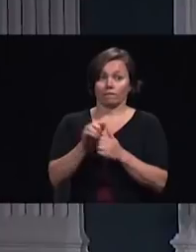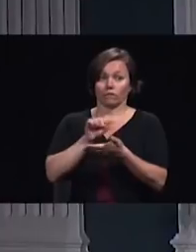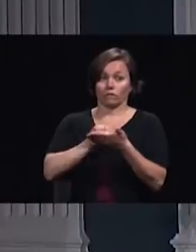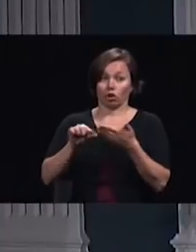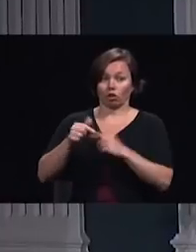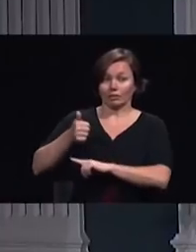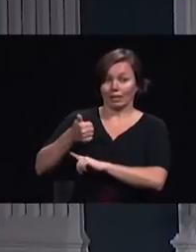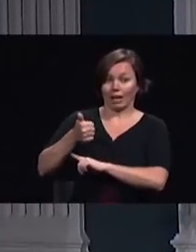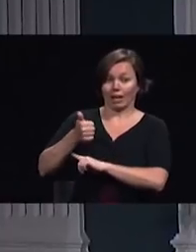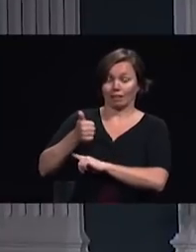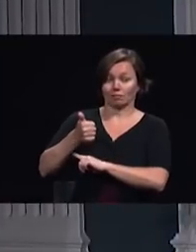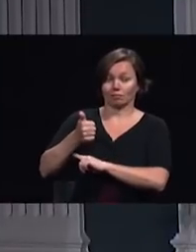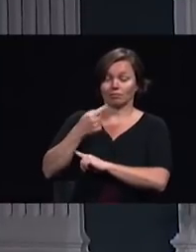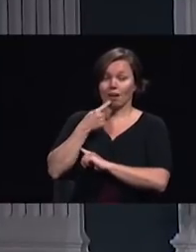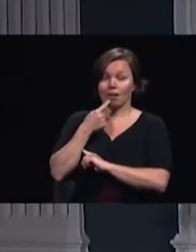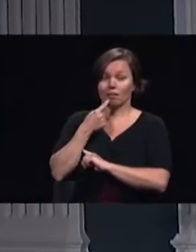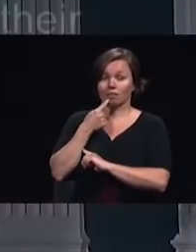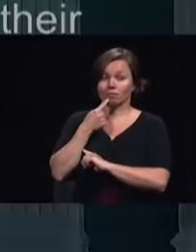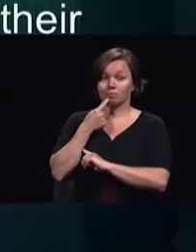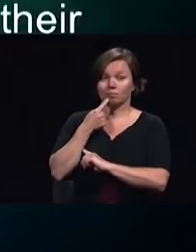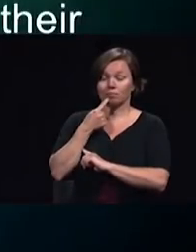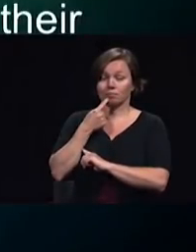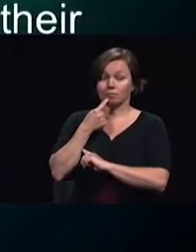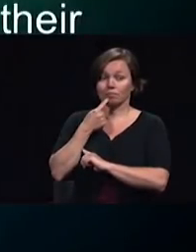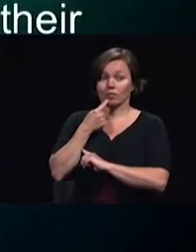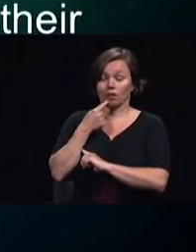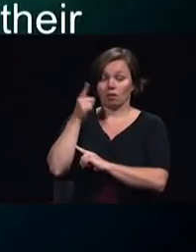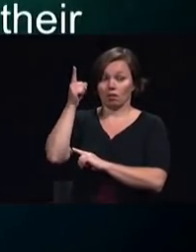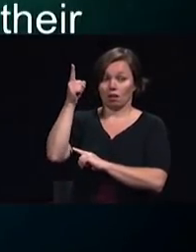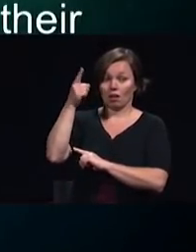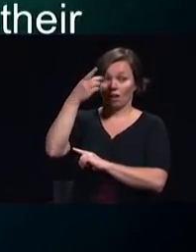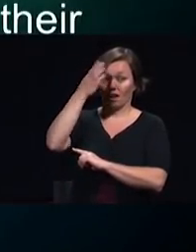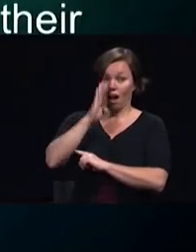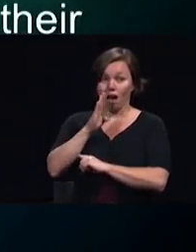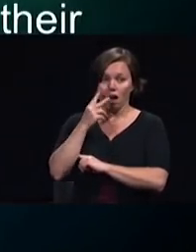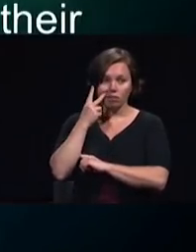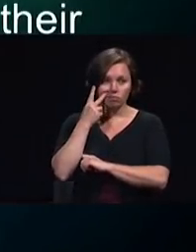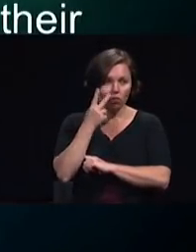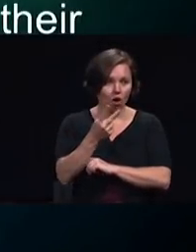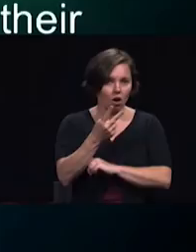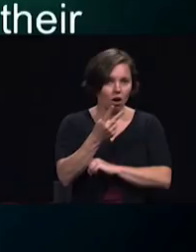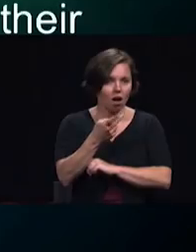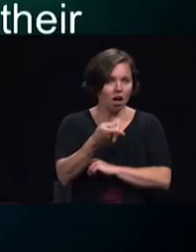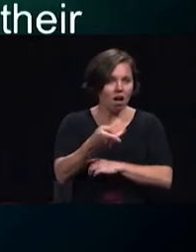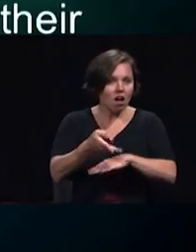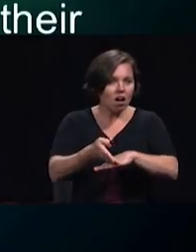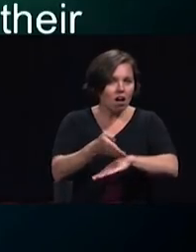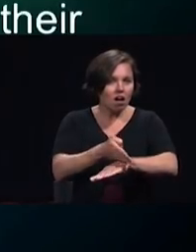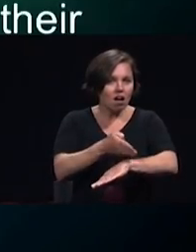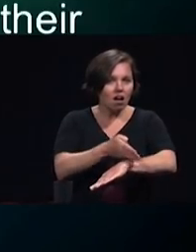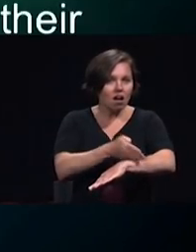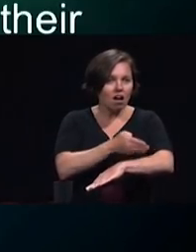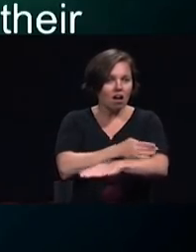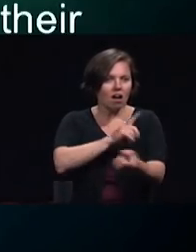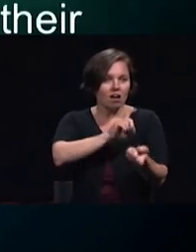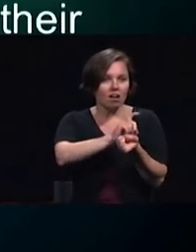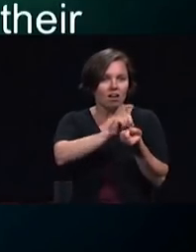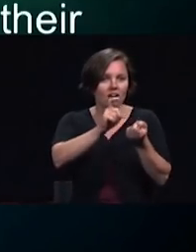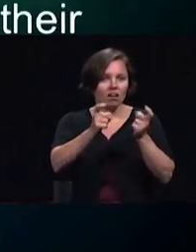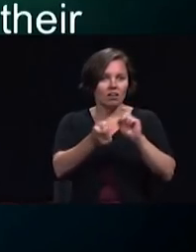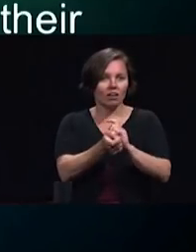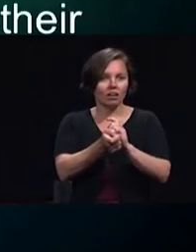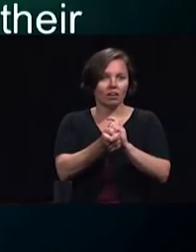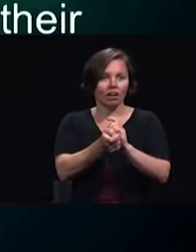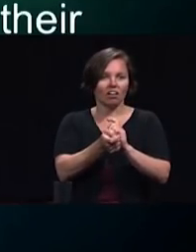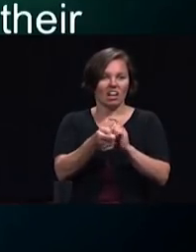indicates then God saw their works that they turned from their evil way and God relented